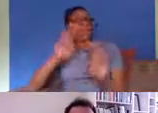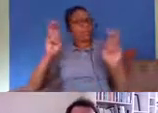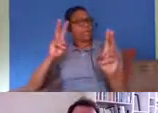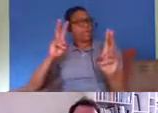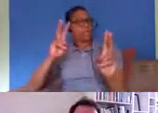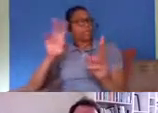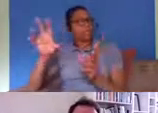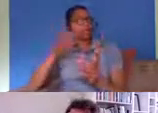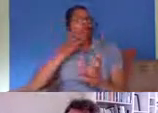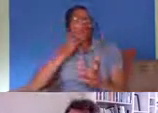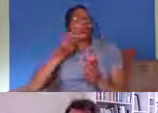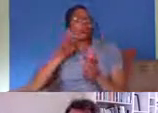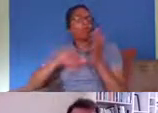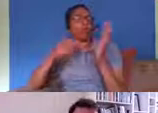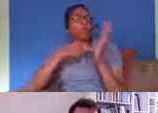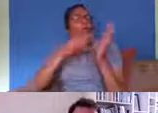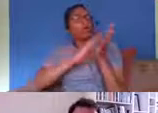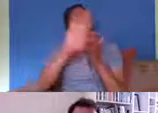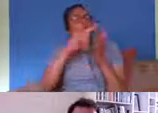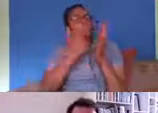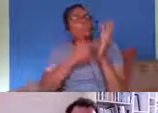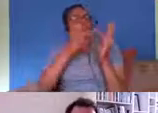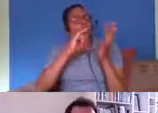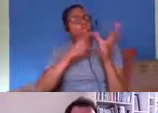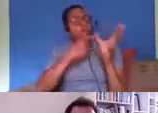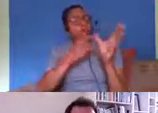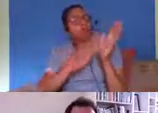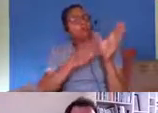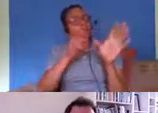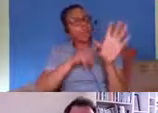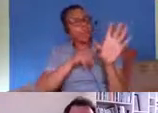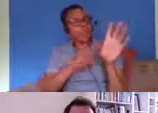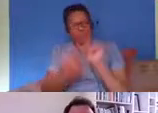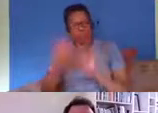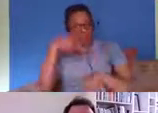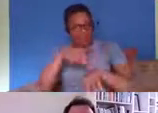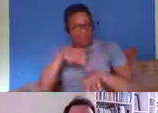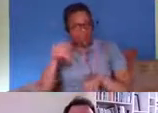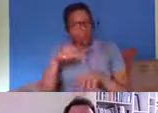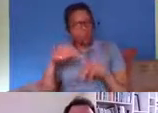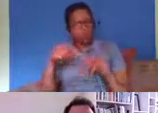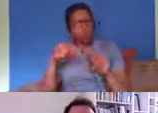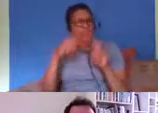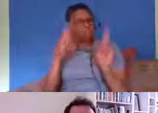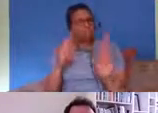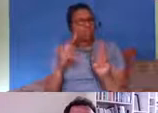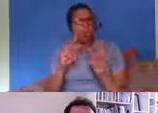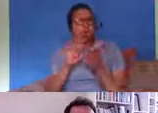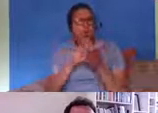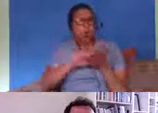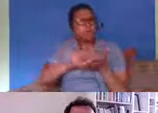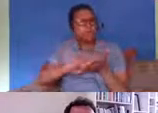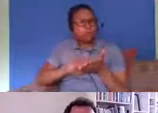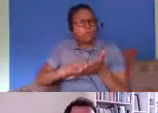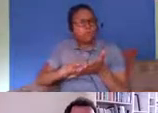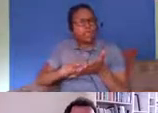when she was home secretary and um it has come to kind of typify um what we know about the home office